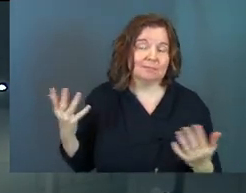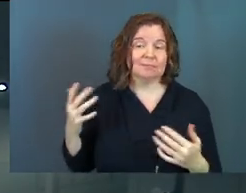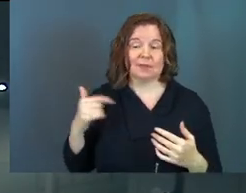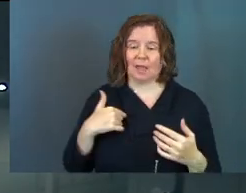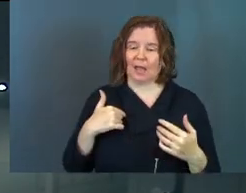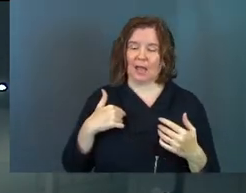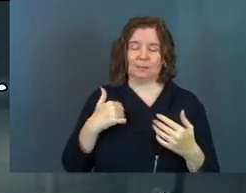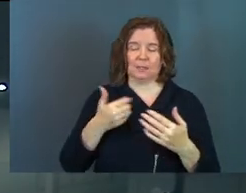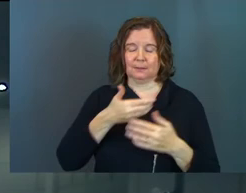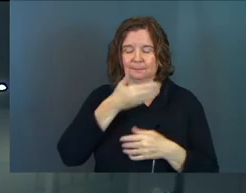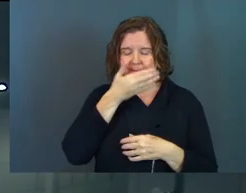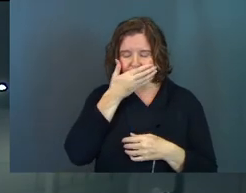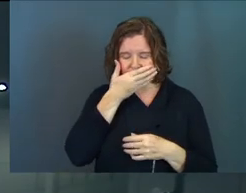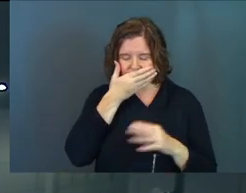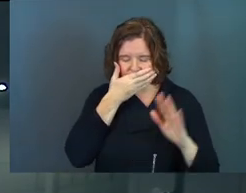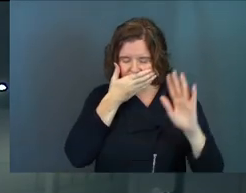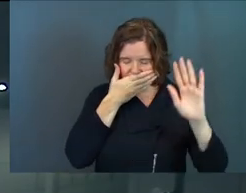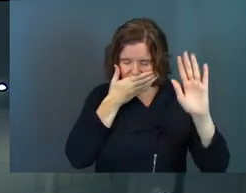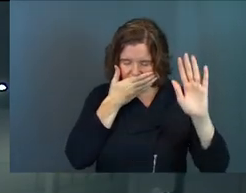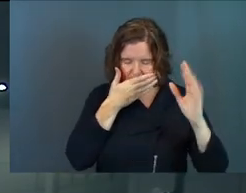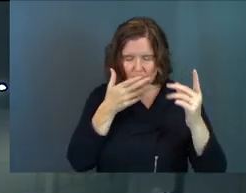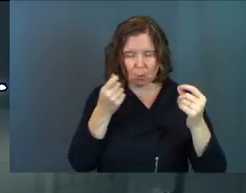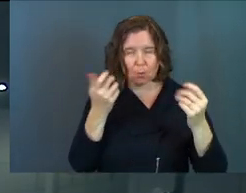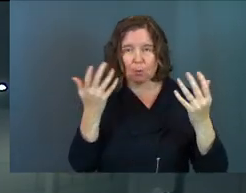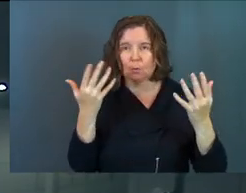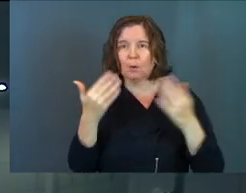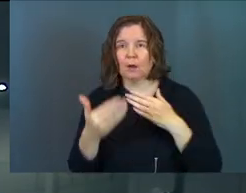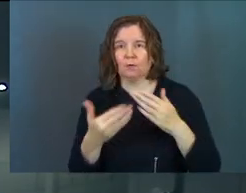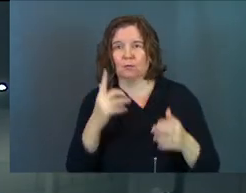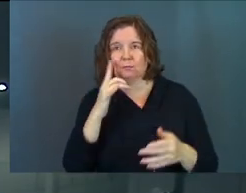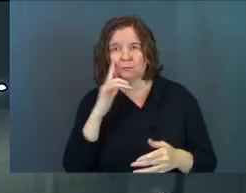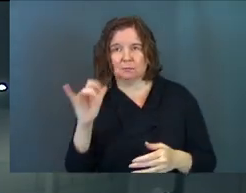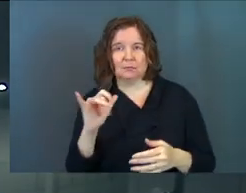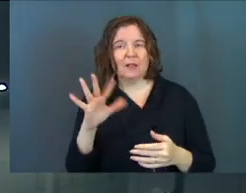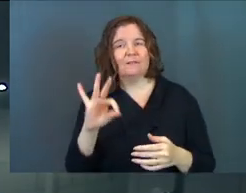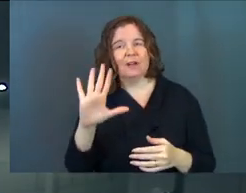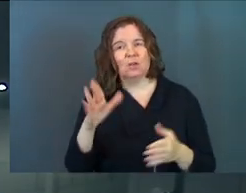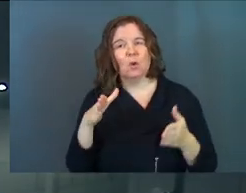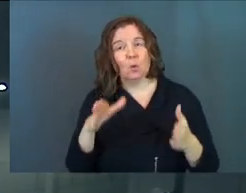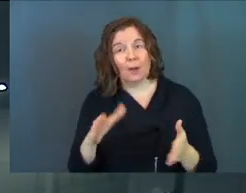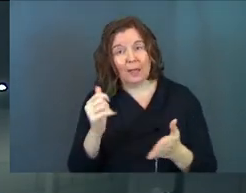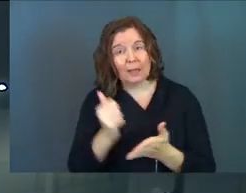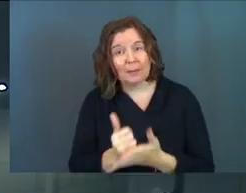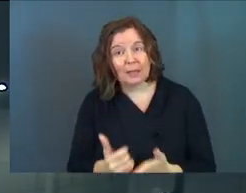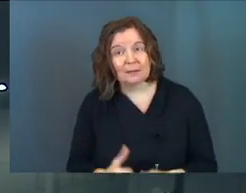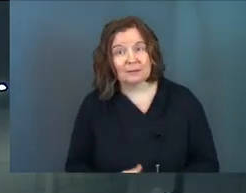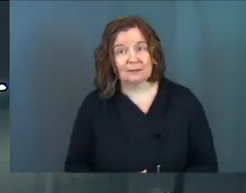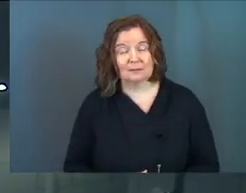is that I'm just gonna do this or I'm gonna do this find your way amen